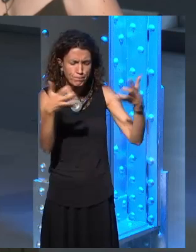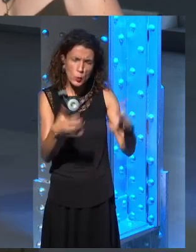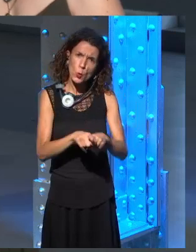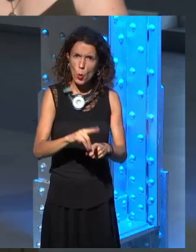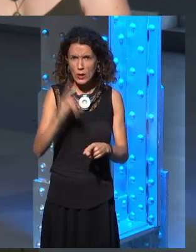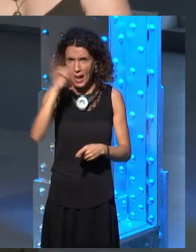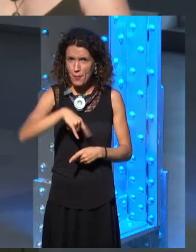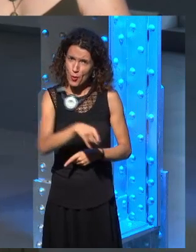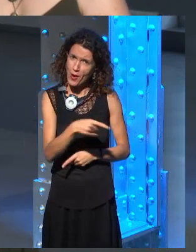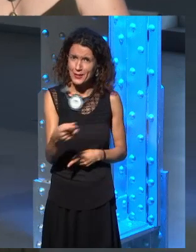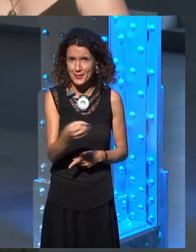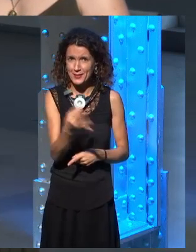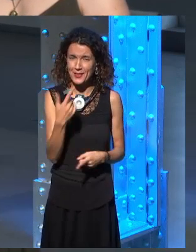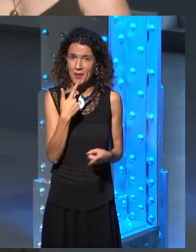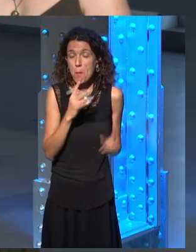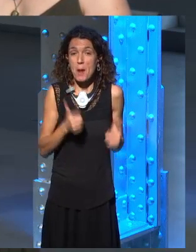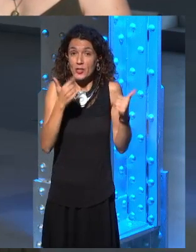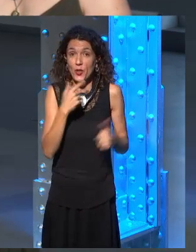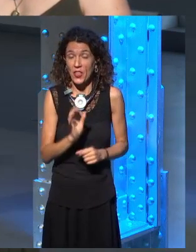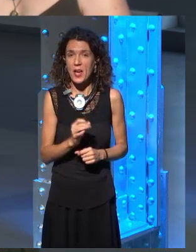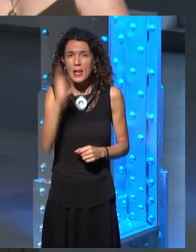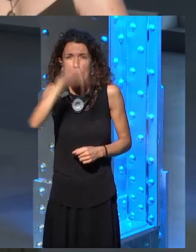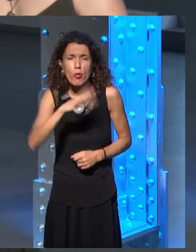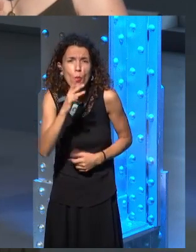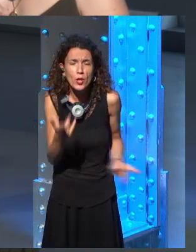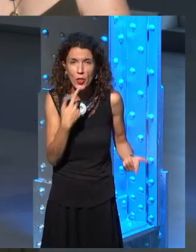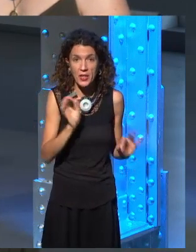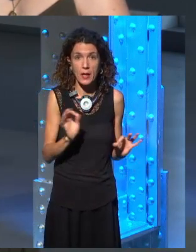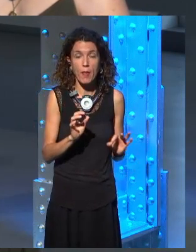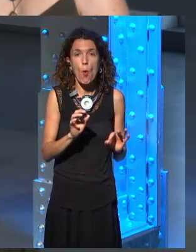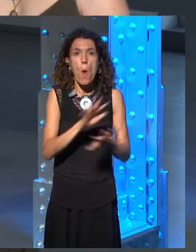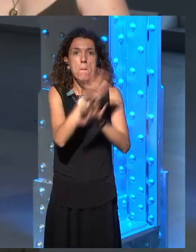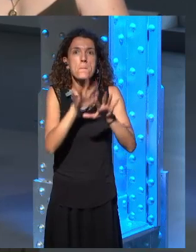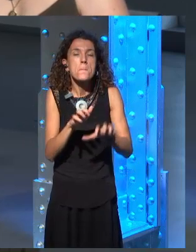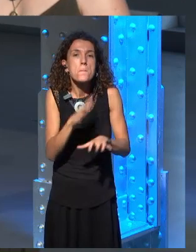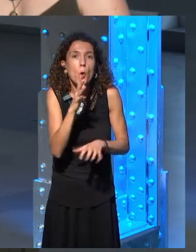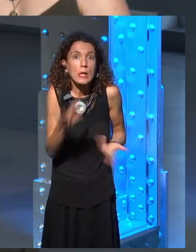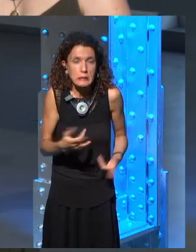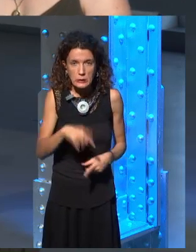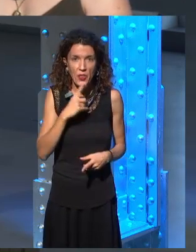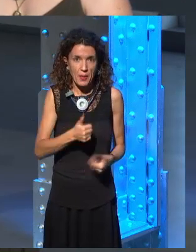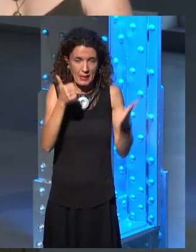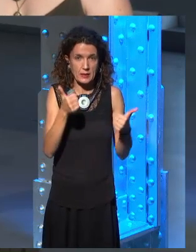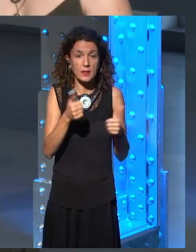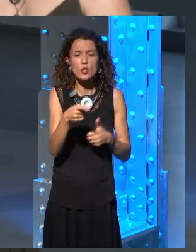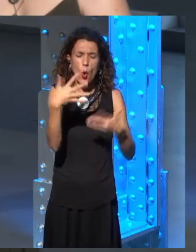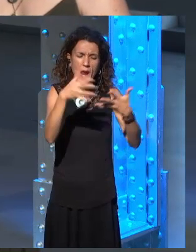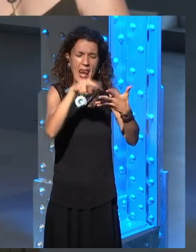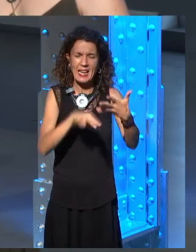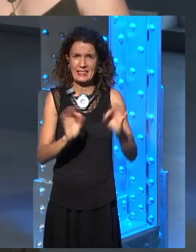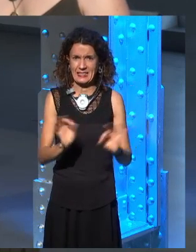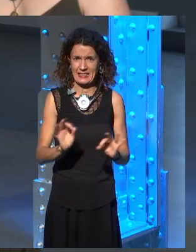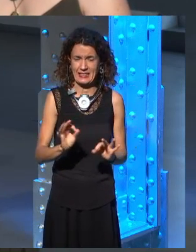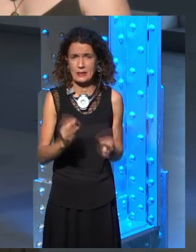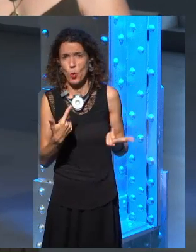say anything more. And then, hmm, I don't think I will share that. And then there were some things that he'd tell us